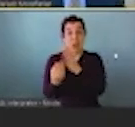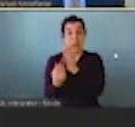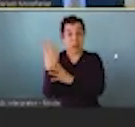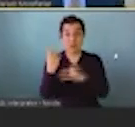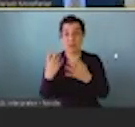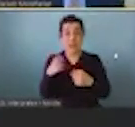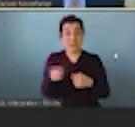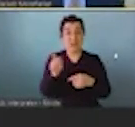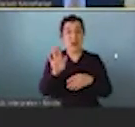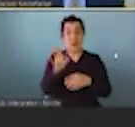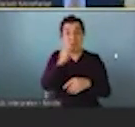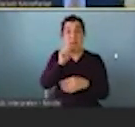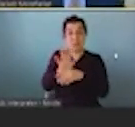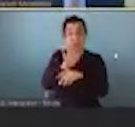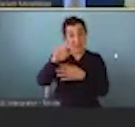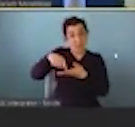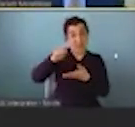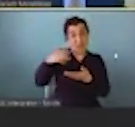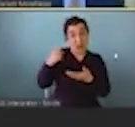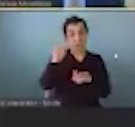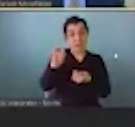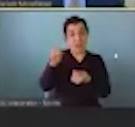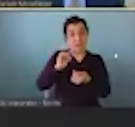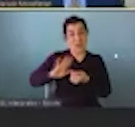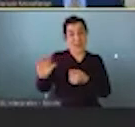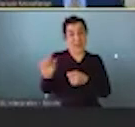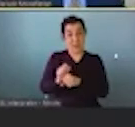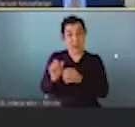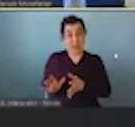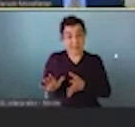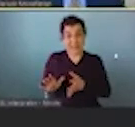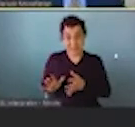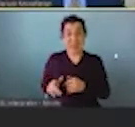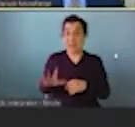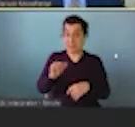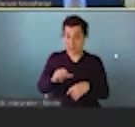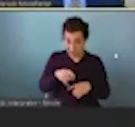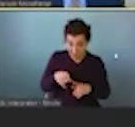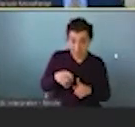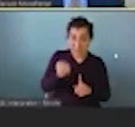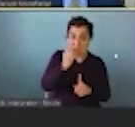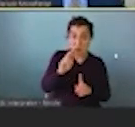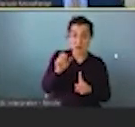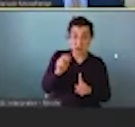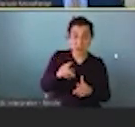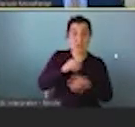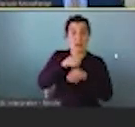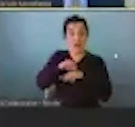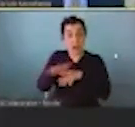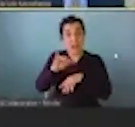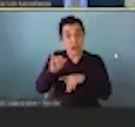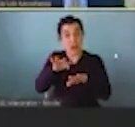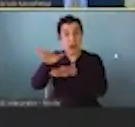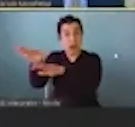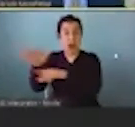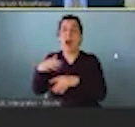businesses pay for their health insurance for their employees. And so that it's really straining business. I'm not going to talk about